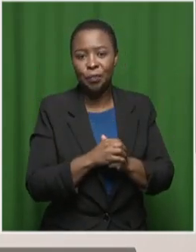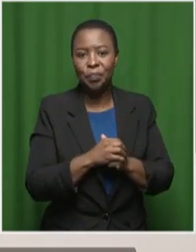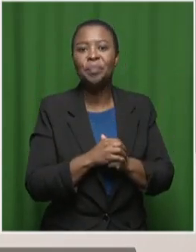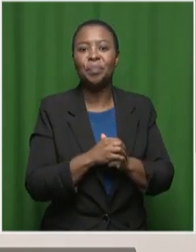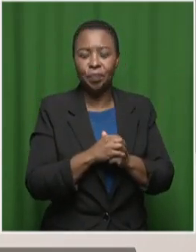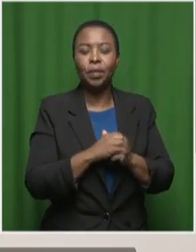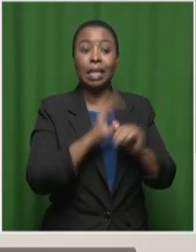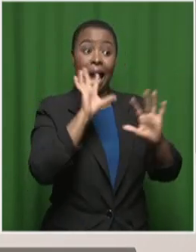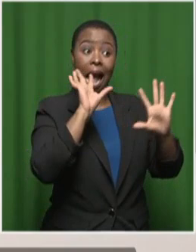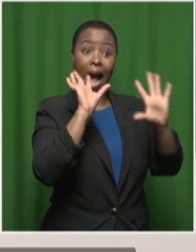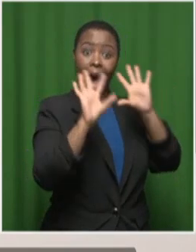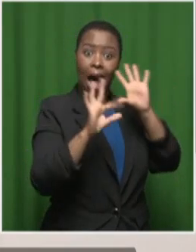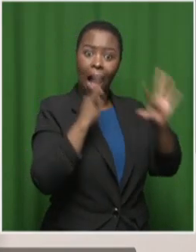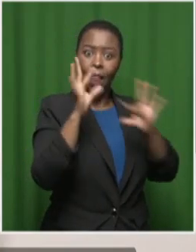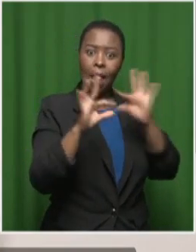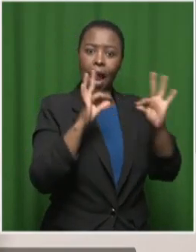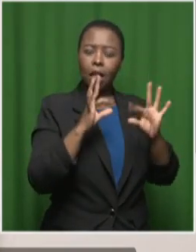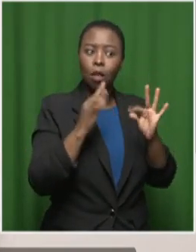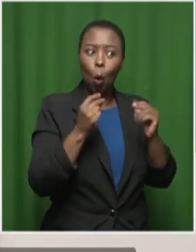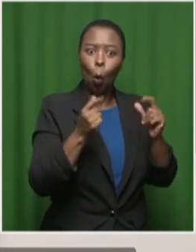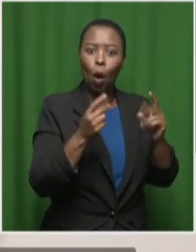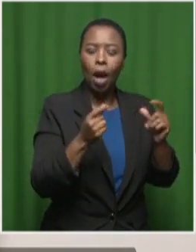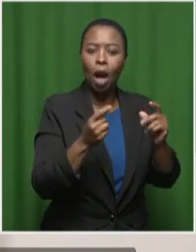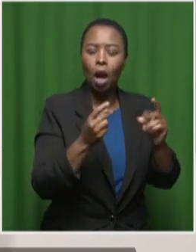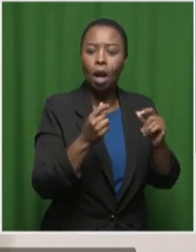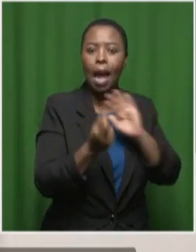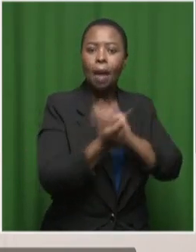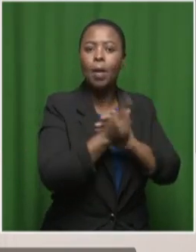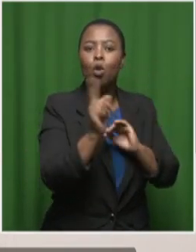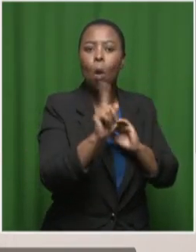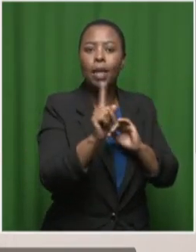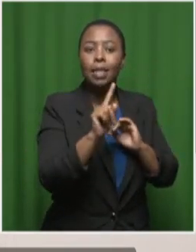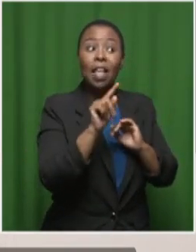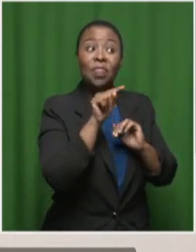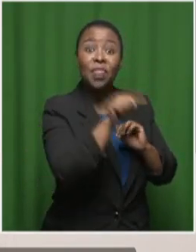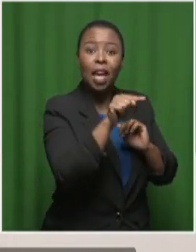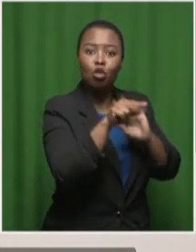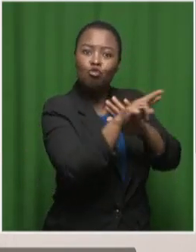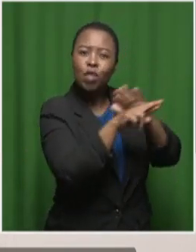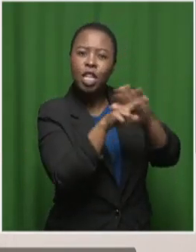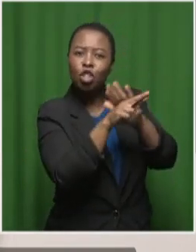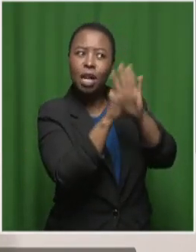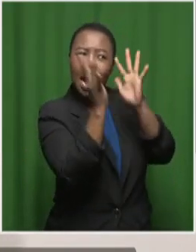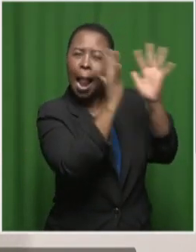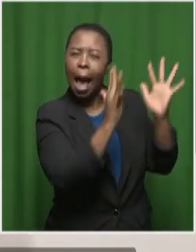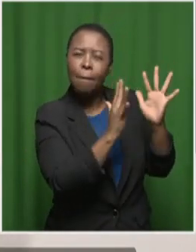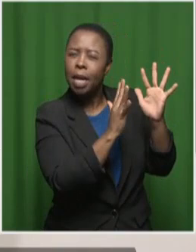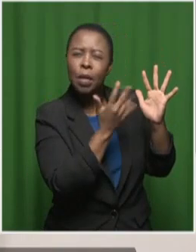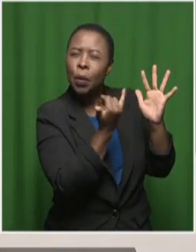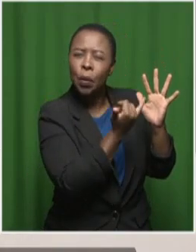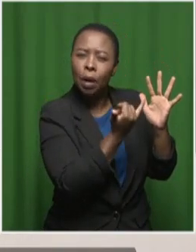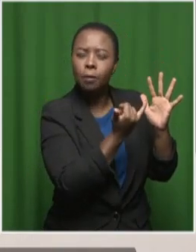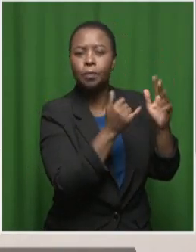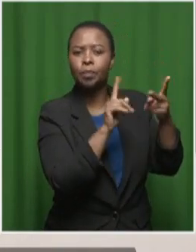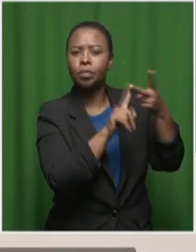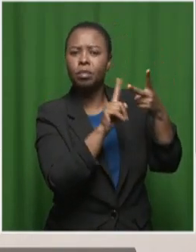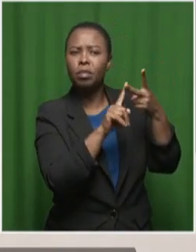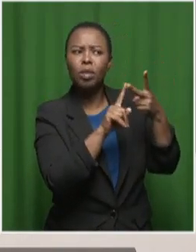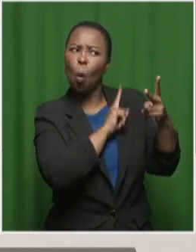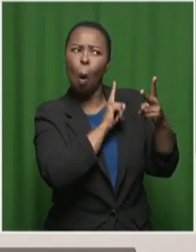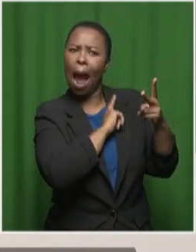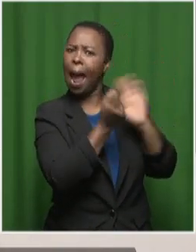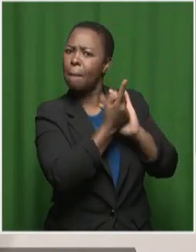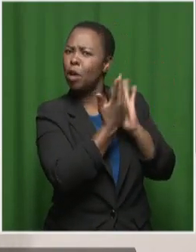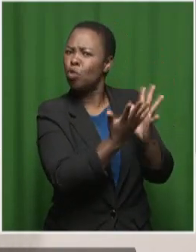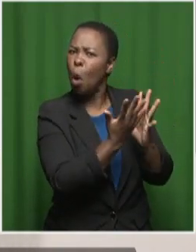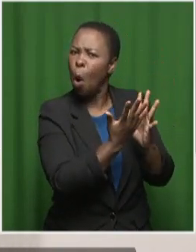analyze very quickly what is happening in a particular region climatically, what is causing it, and then if